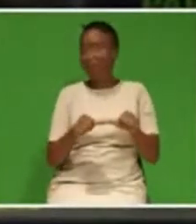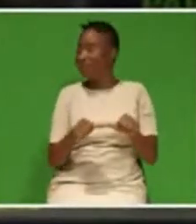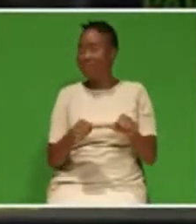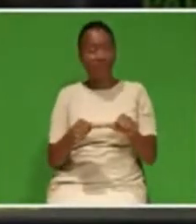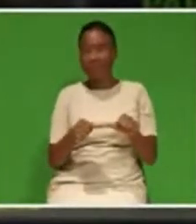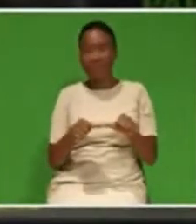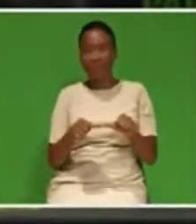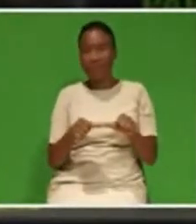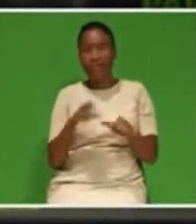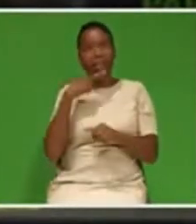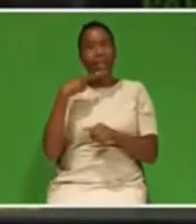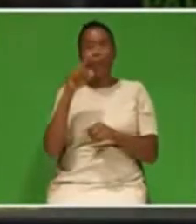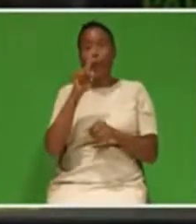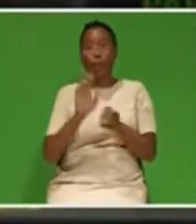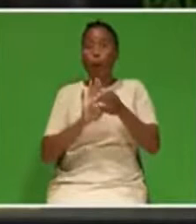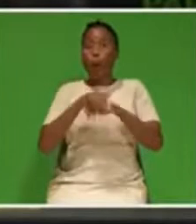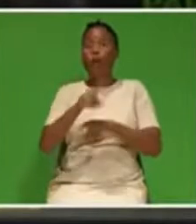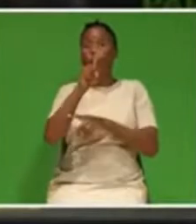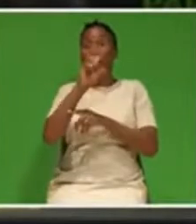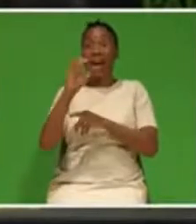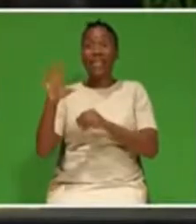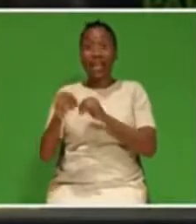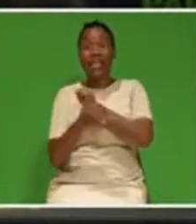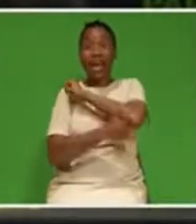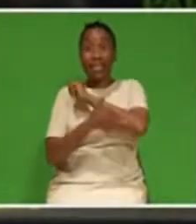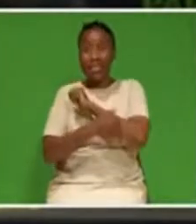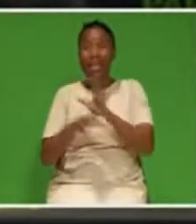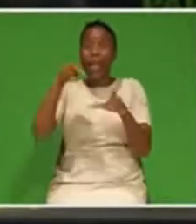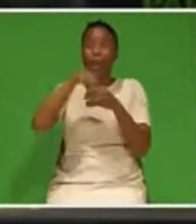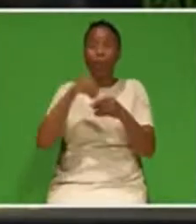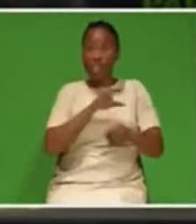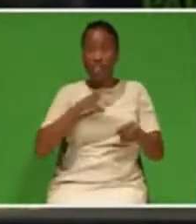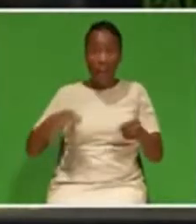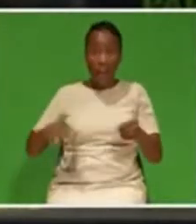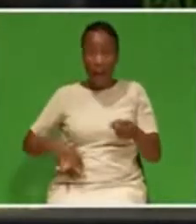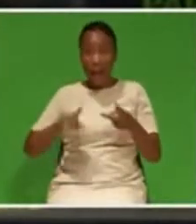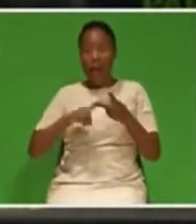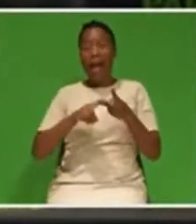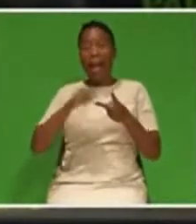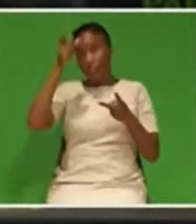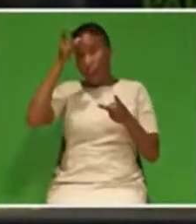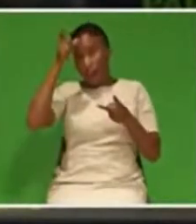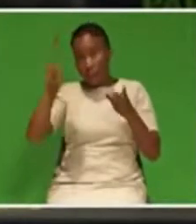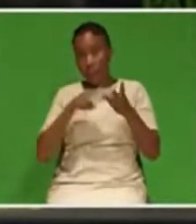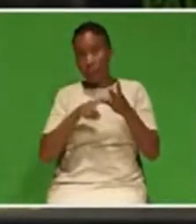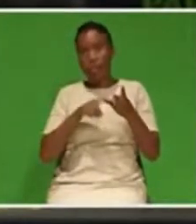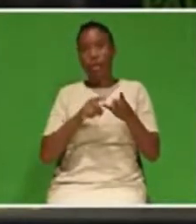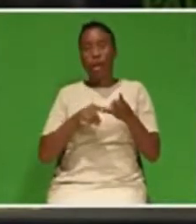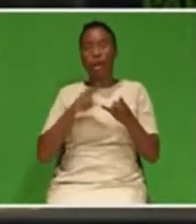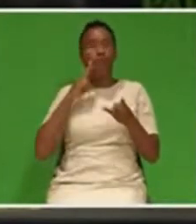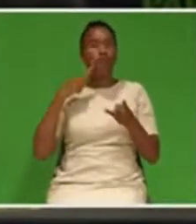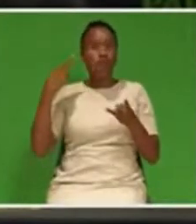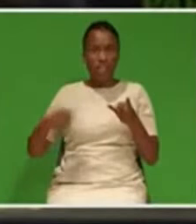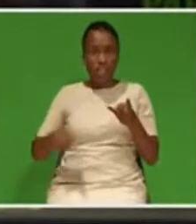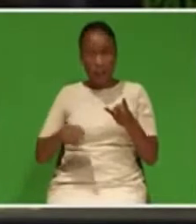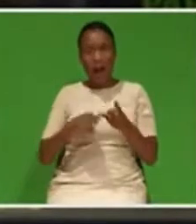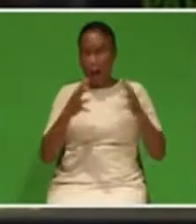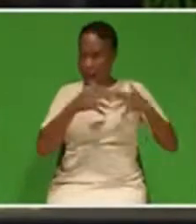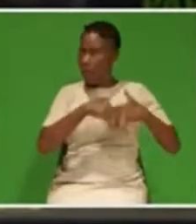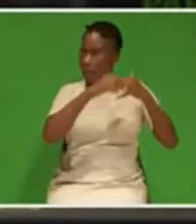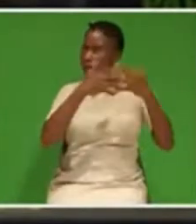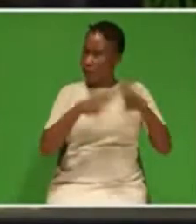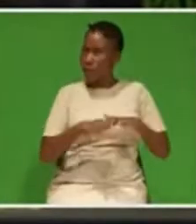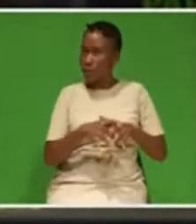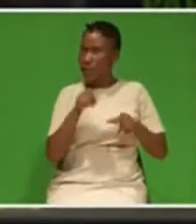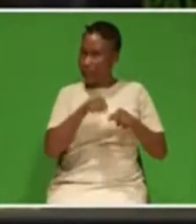100 countries, including China, Germany, and Russia, have established independent transmission and system operation